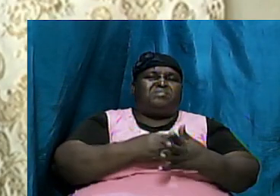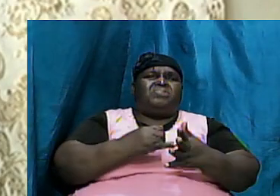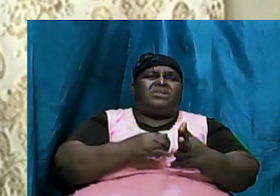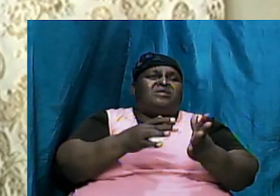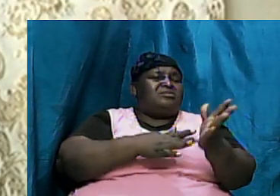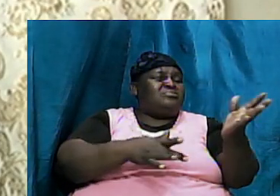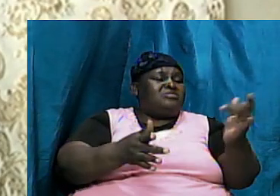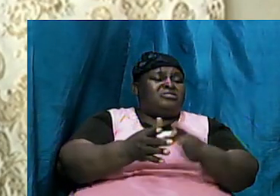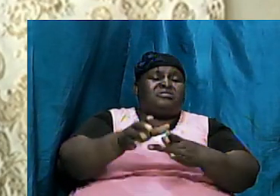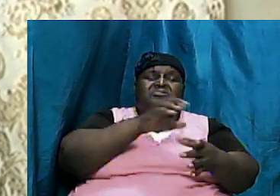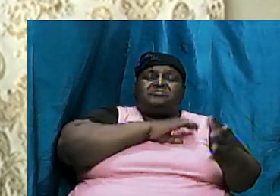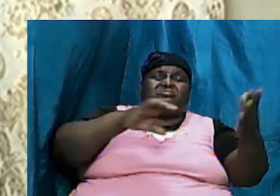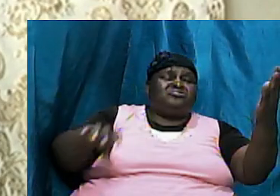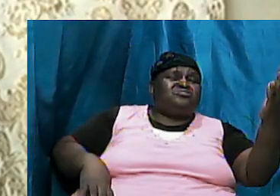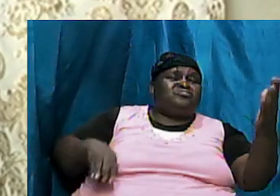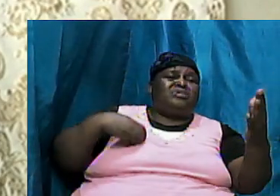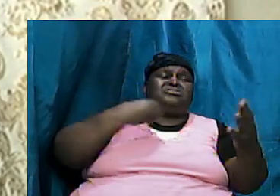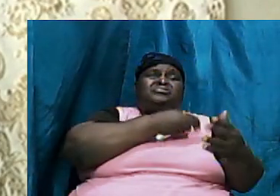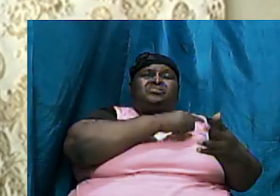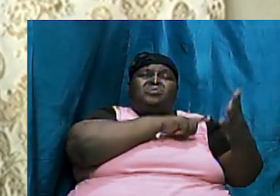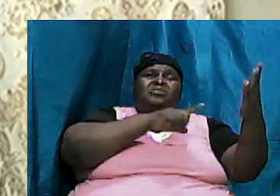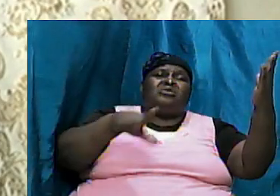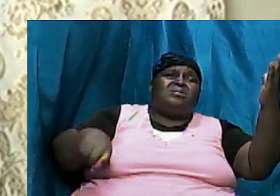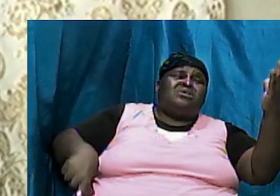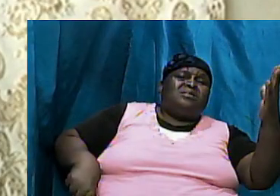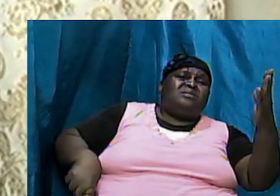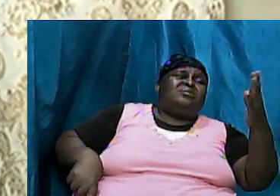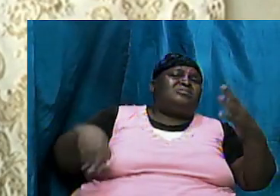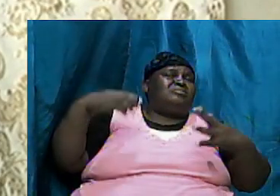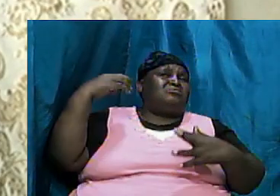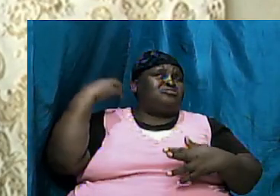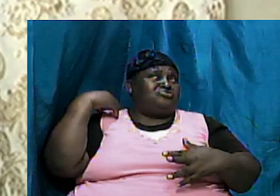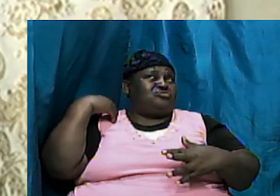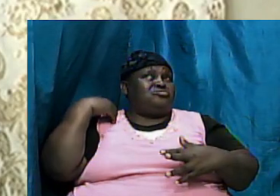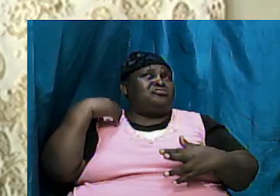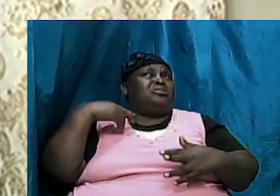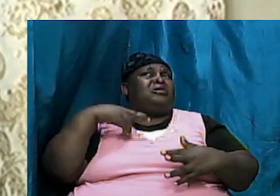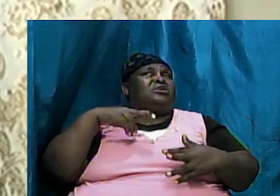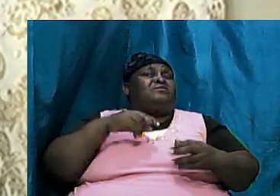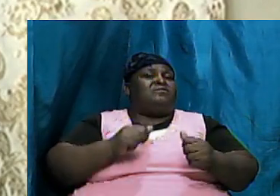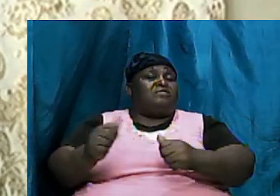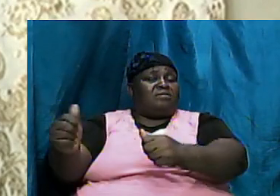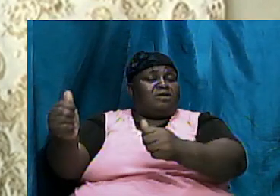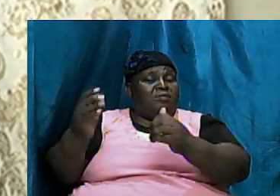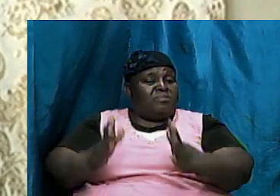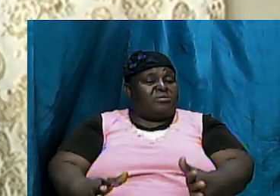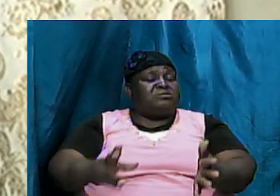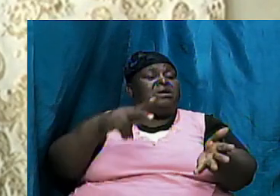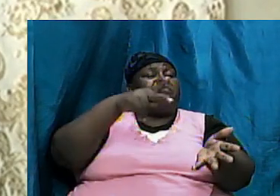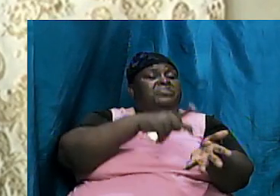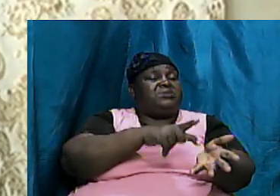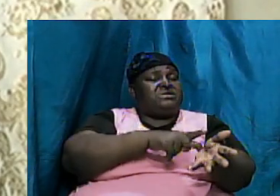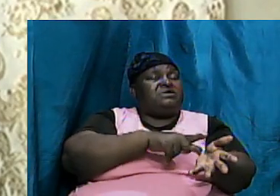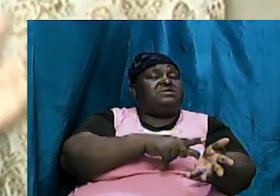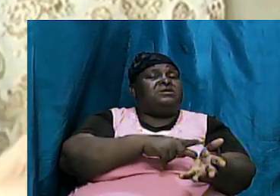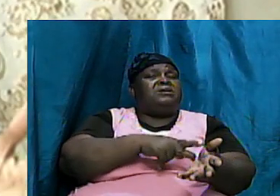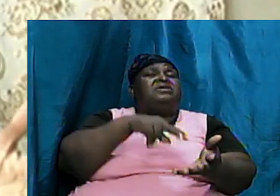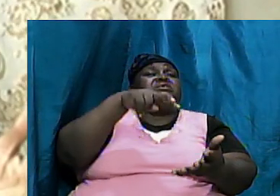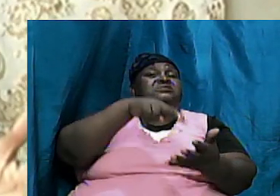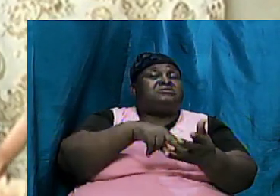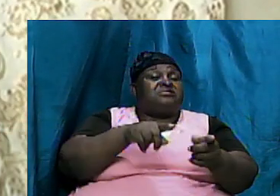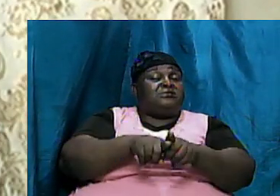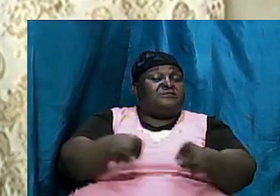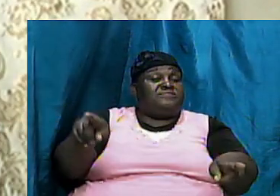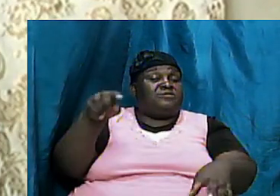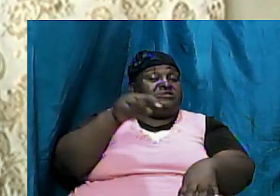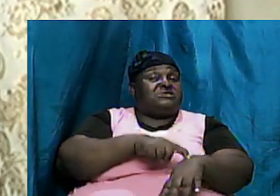our Lord and if the chief apostle Peter can stand at different times